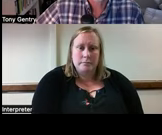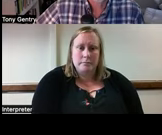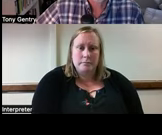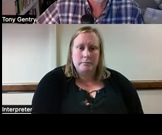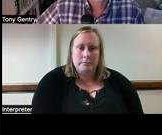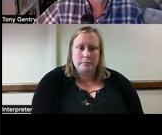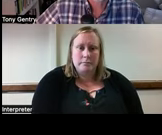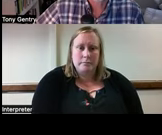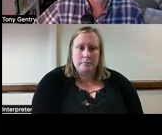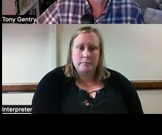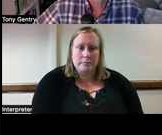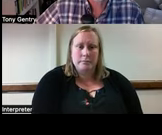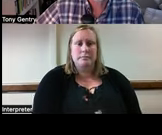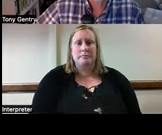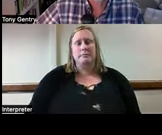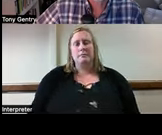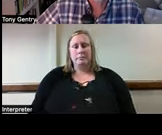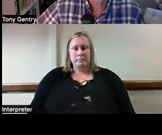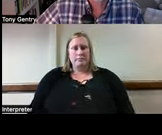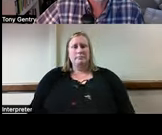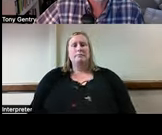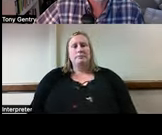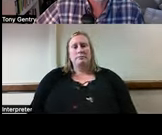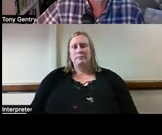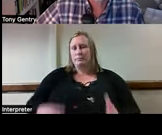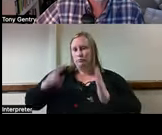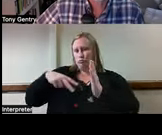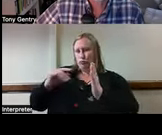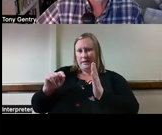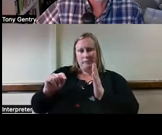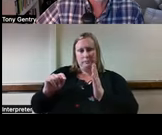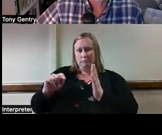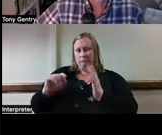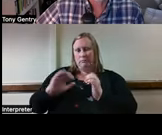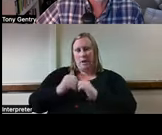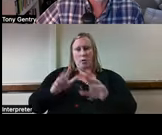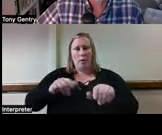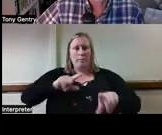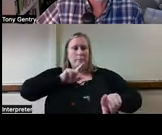and guide the. Yeah. Kind of steer folks how you're hoping, how you envision them responding.